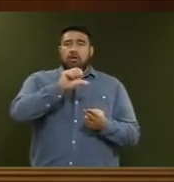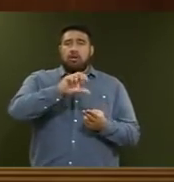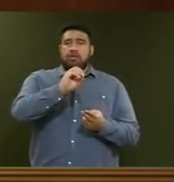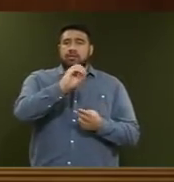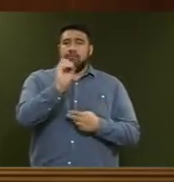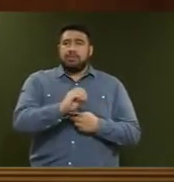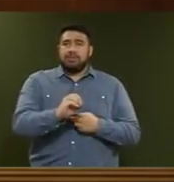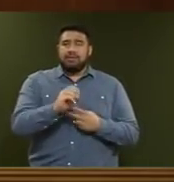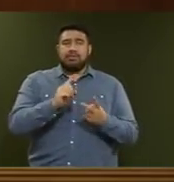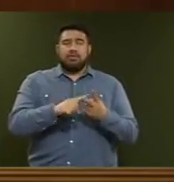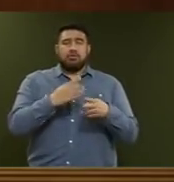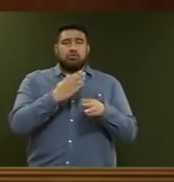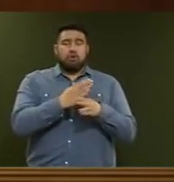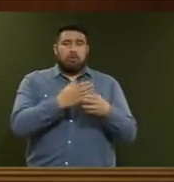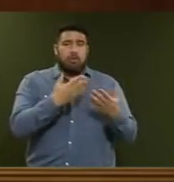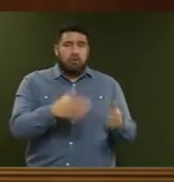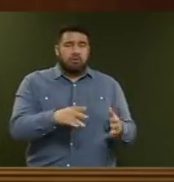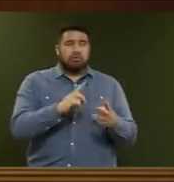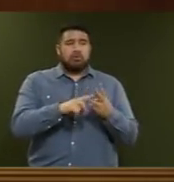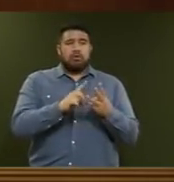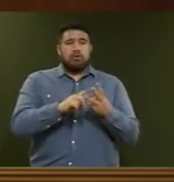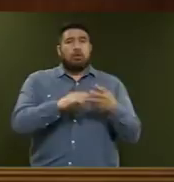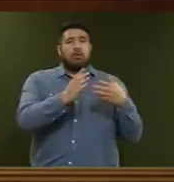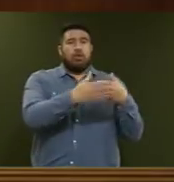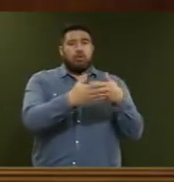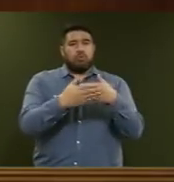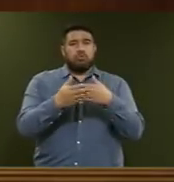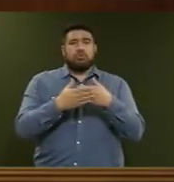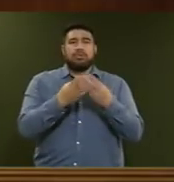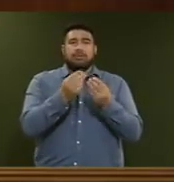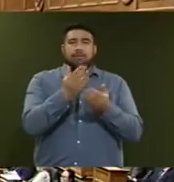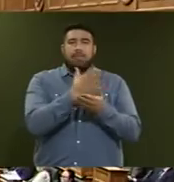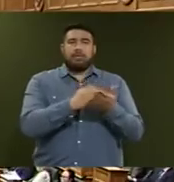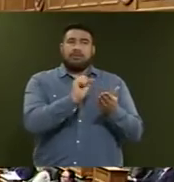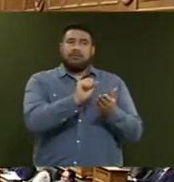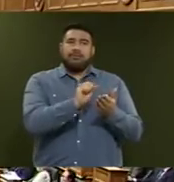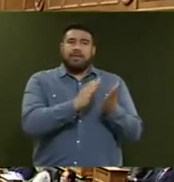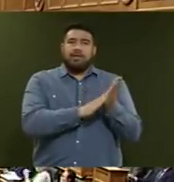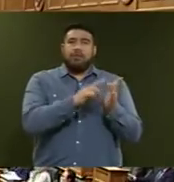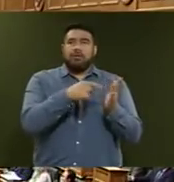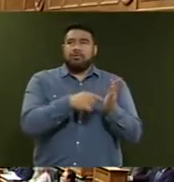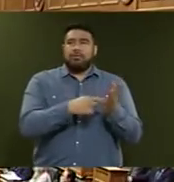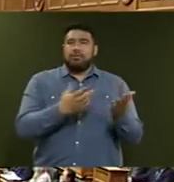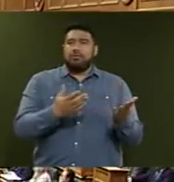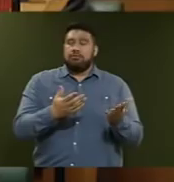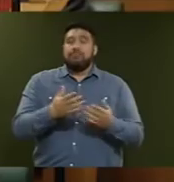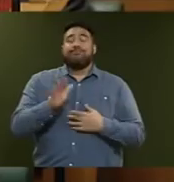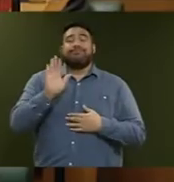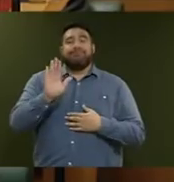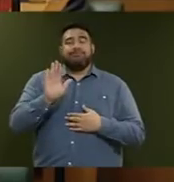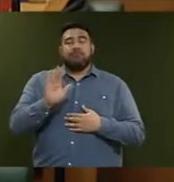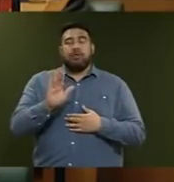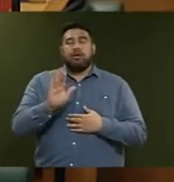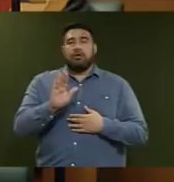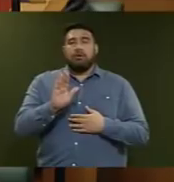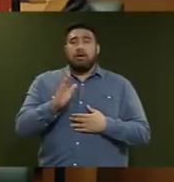significant job losses and closure of a number of campuses? Mr Speaker, is absolutely correct that a number